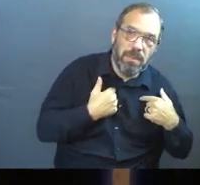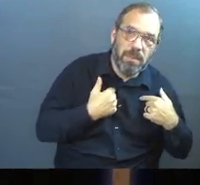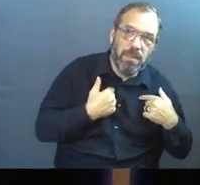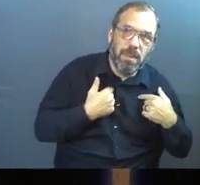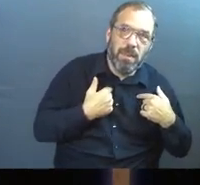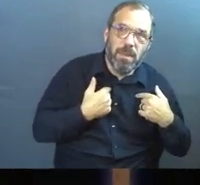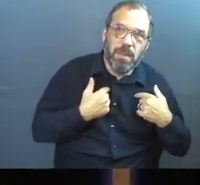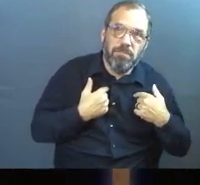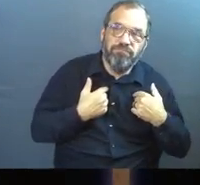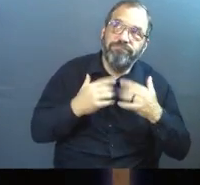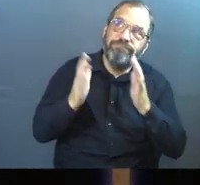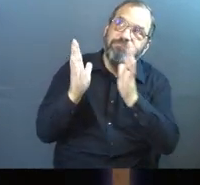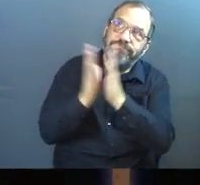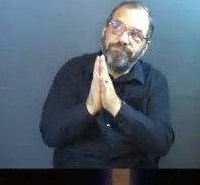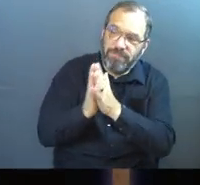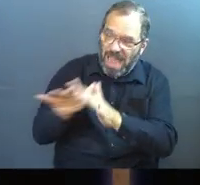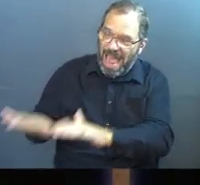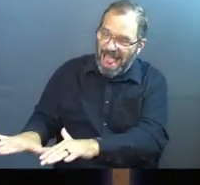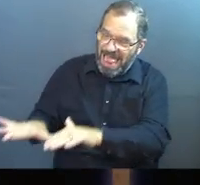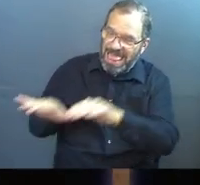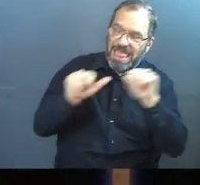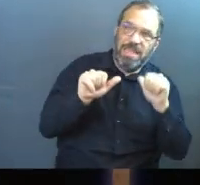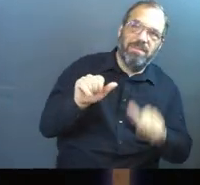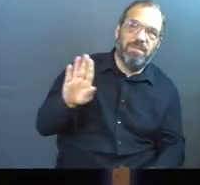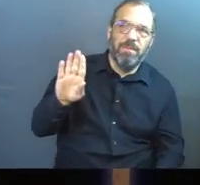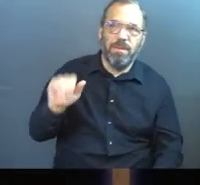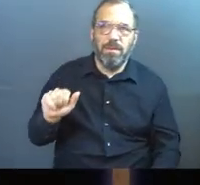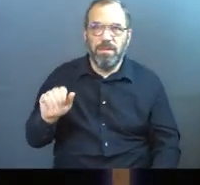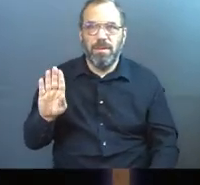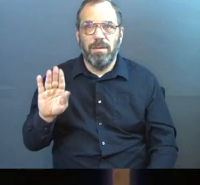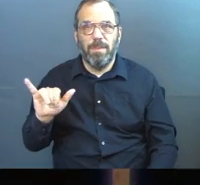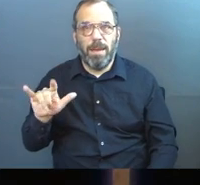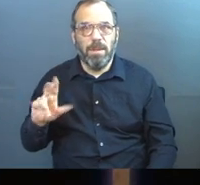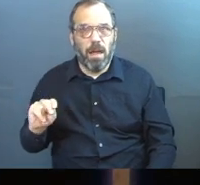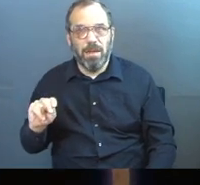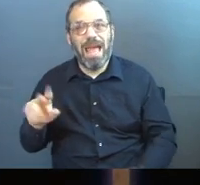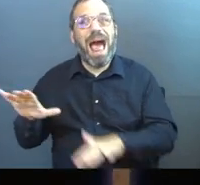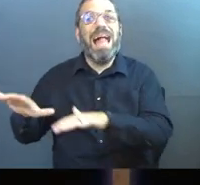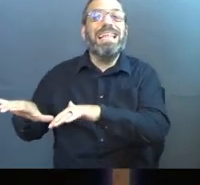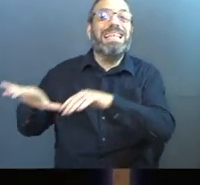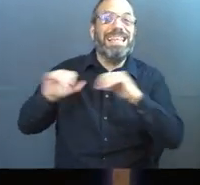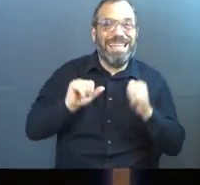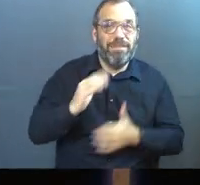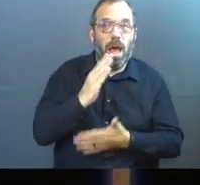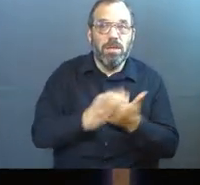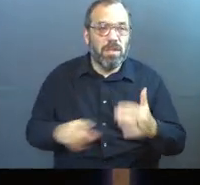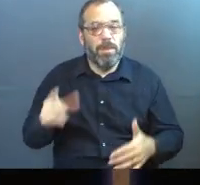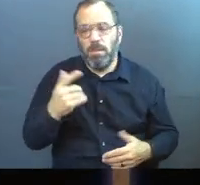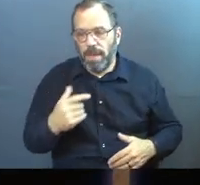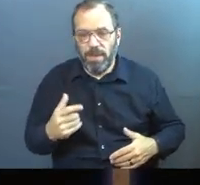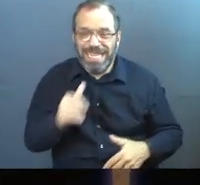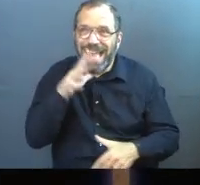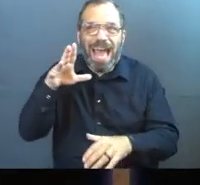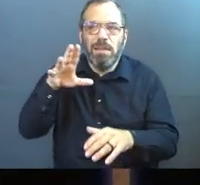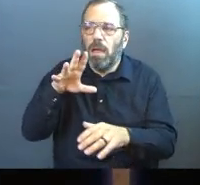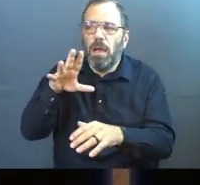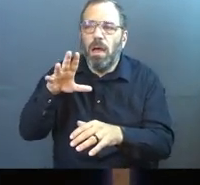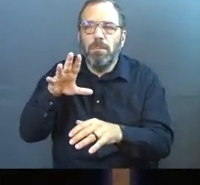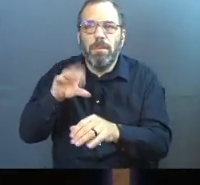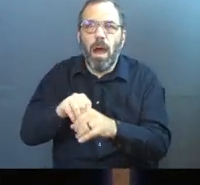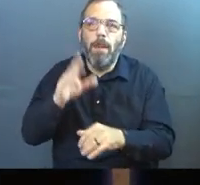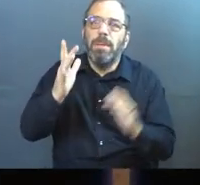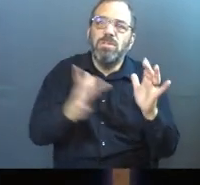Reach out to him. Leave Babylon. You got to leave. And some of you, maybe you're not a part of it. Maybe